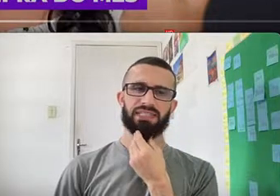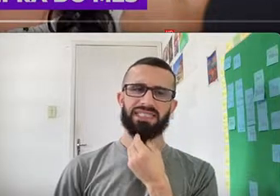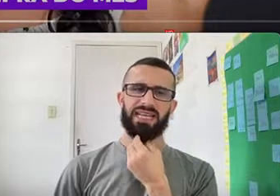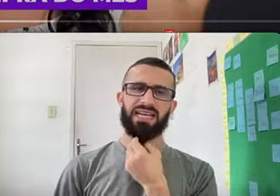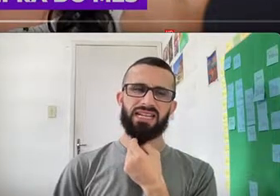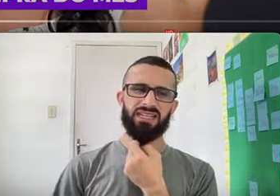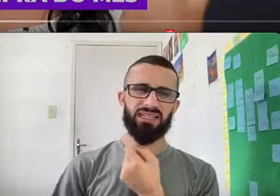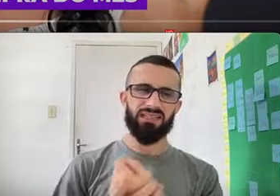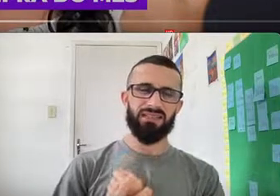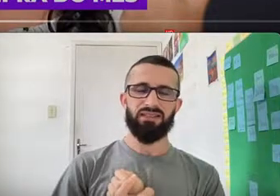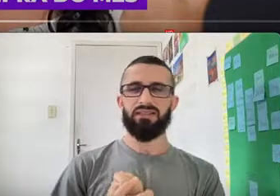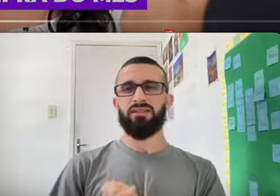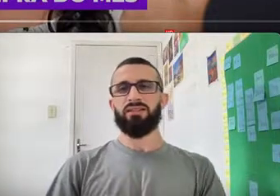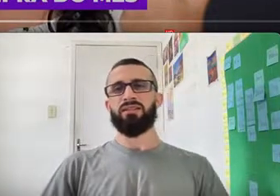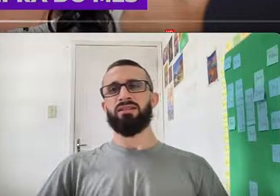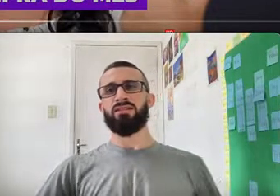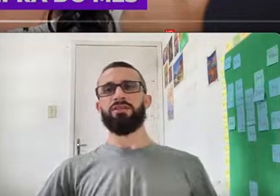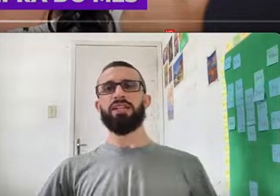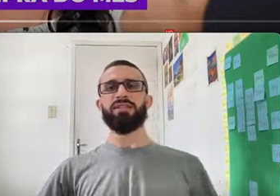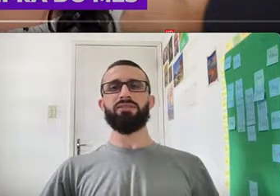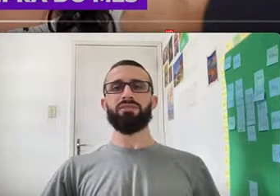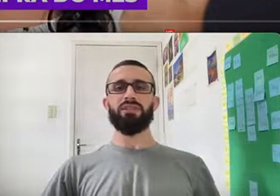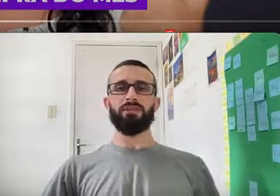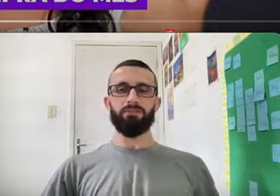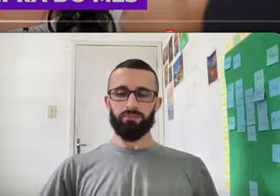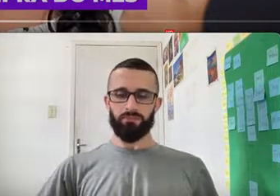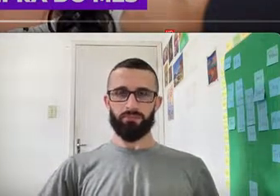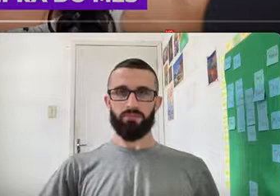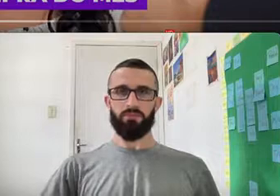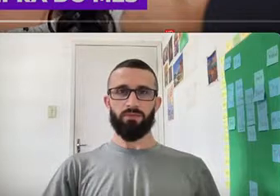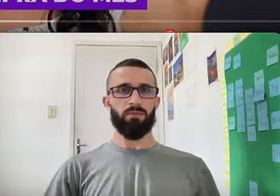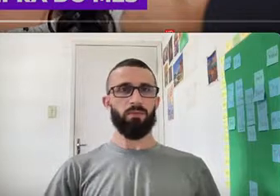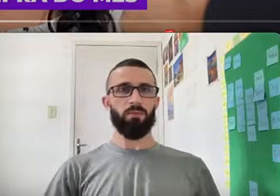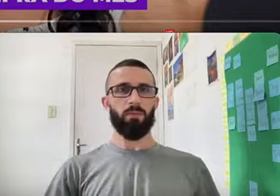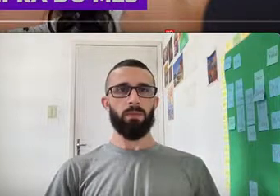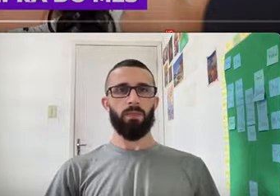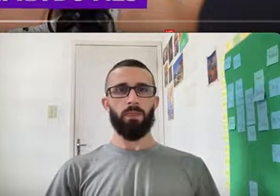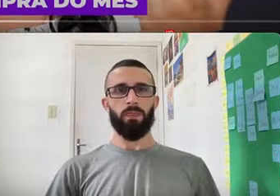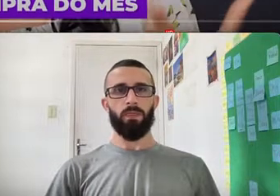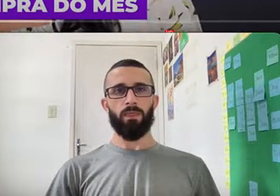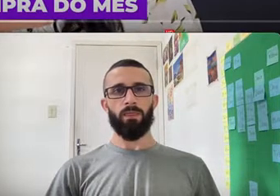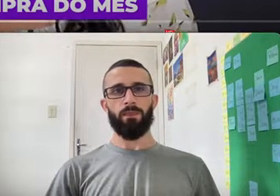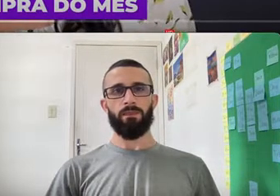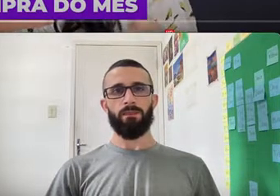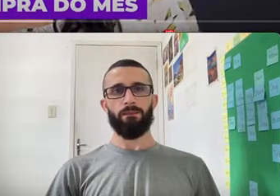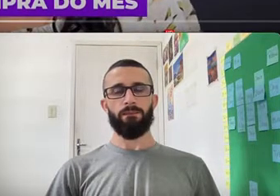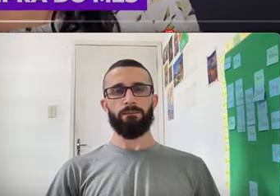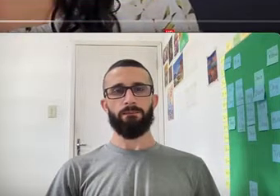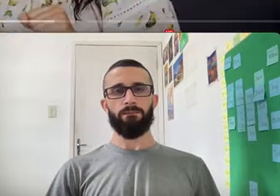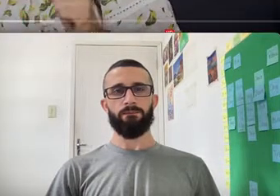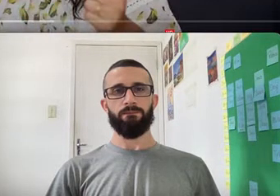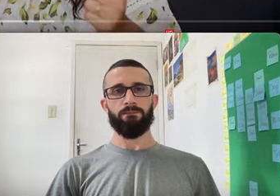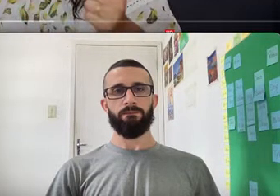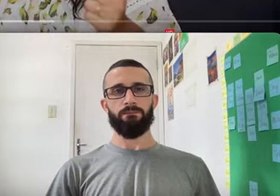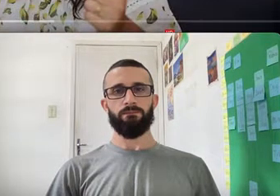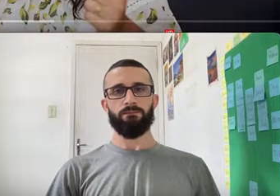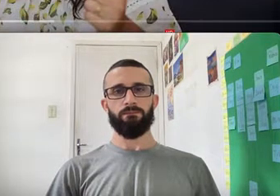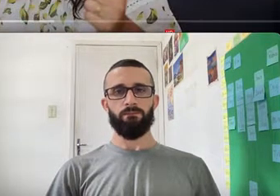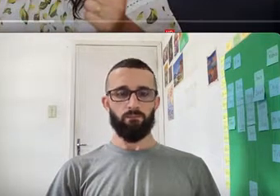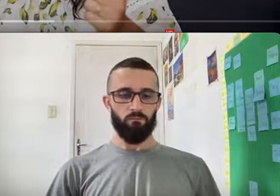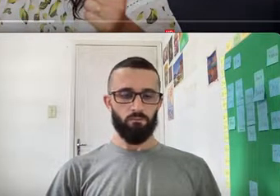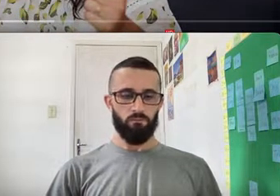Ecstatic Feliz Da Vida A Compra Do Mês Com Essa Grana E